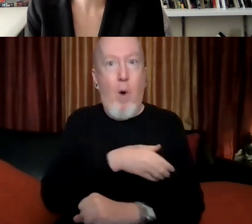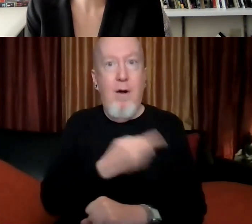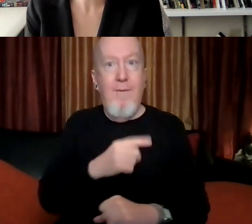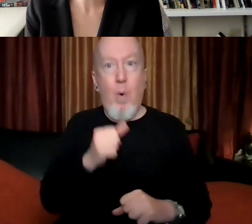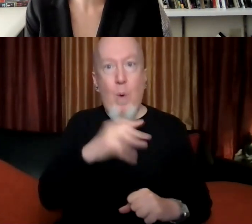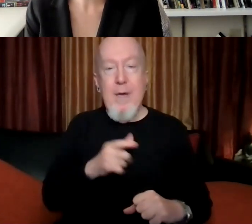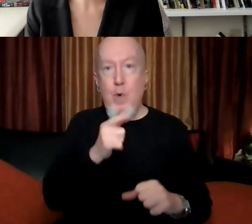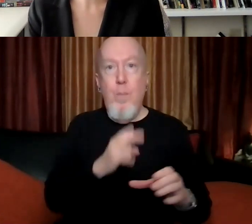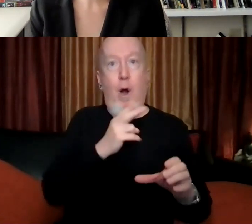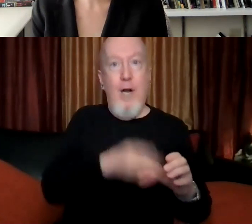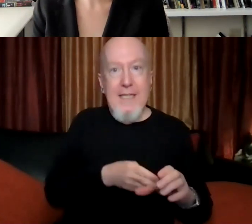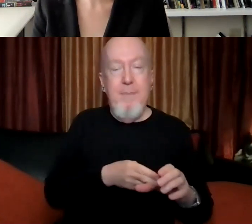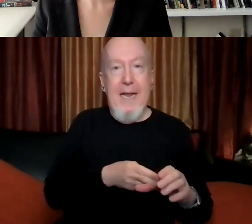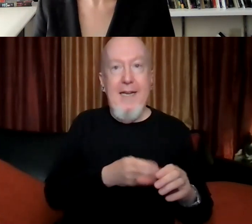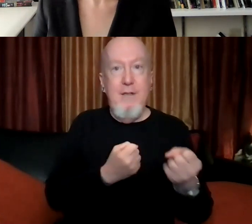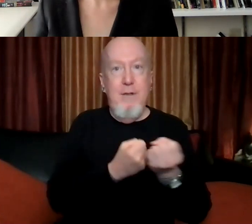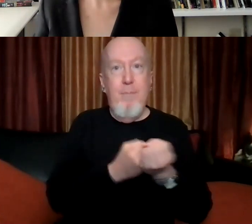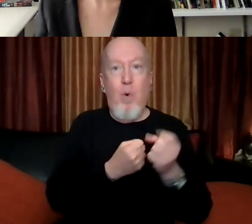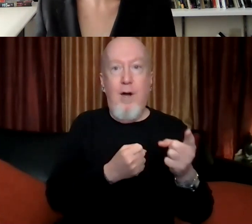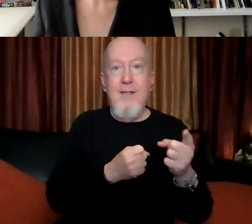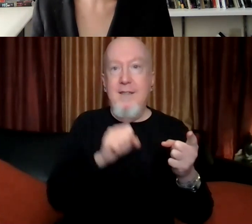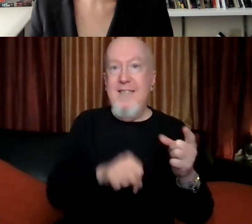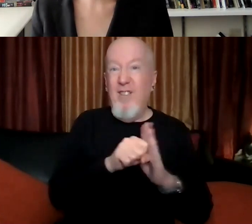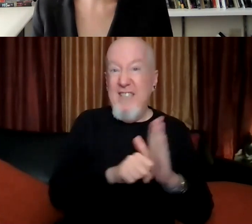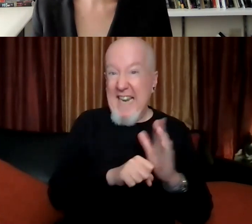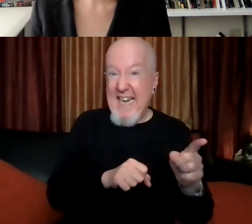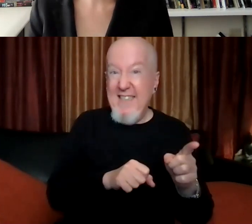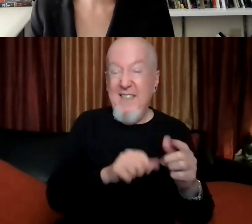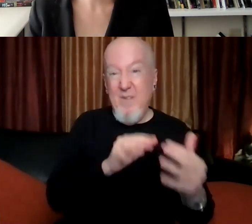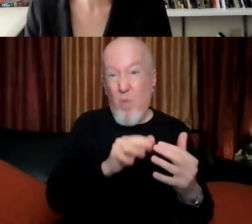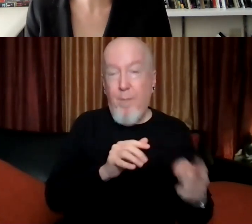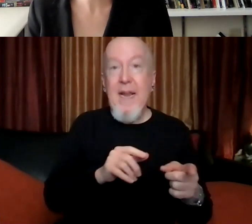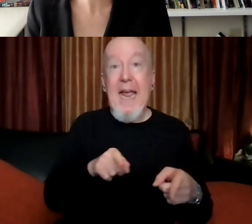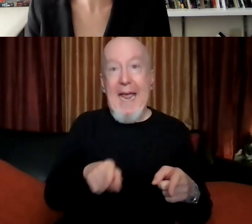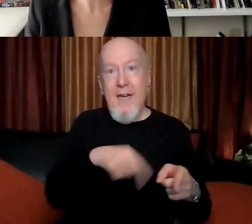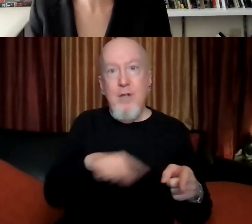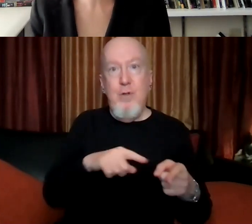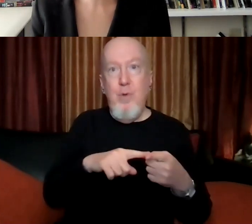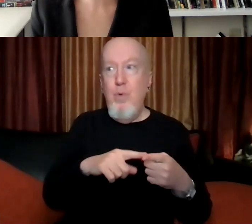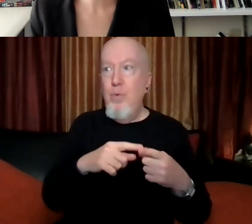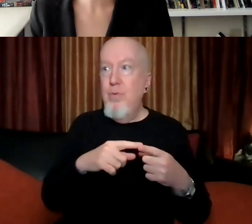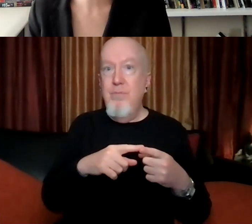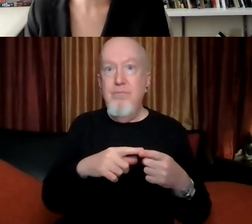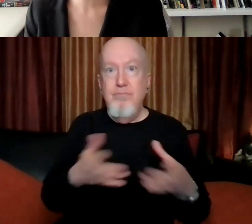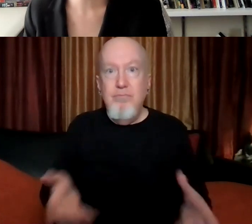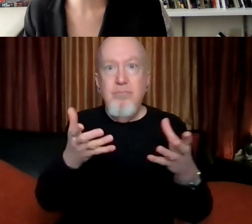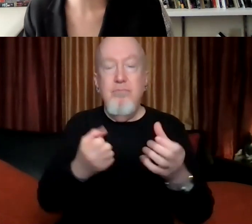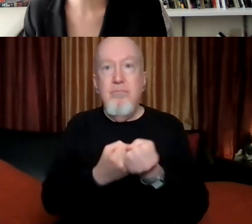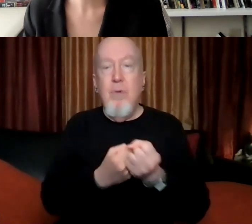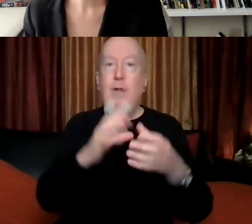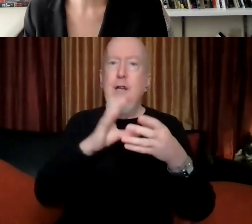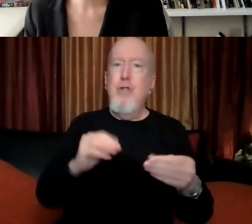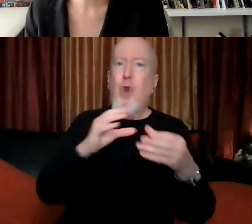and part of the way they did so was by, um, cultivating this story of the kind of mythic and heroic lost